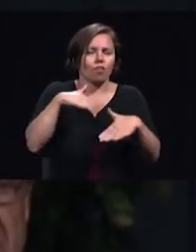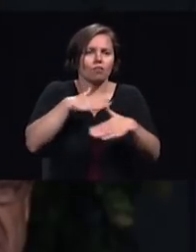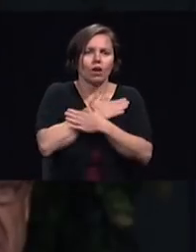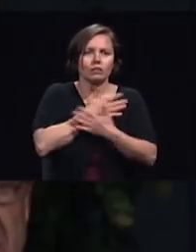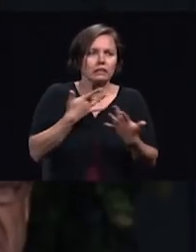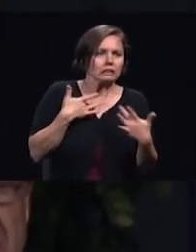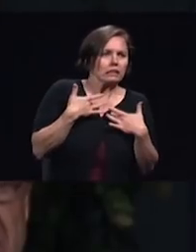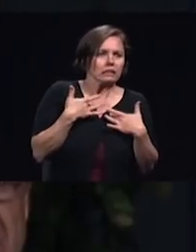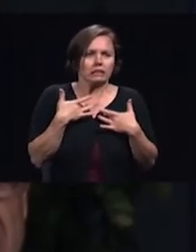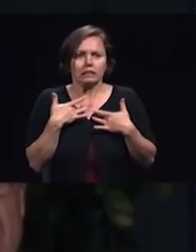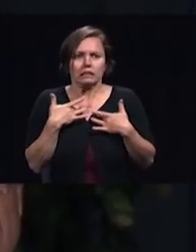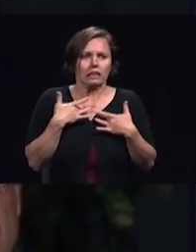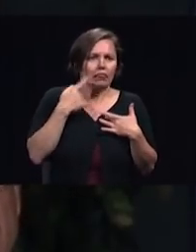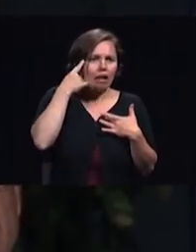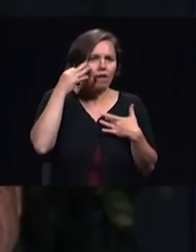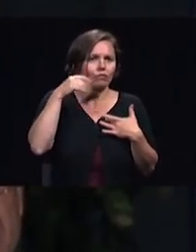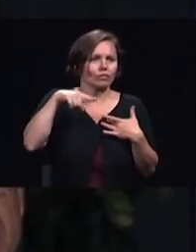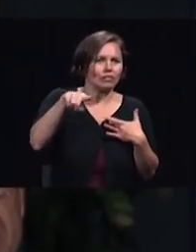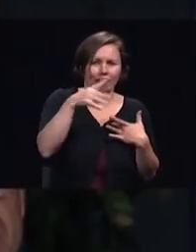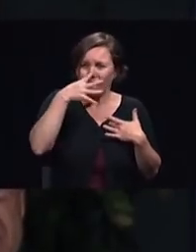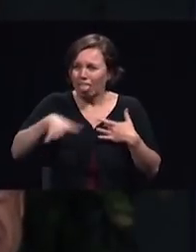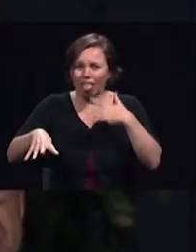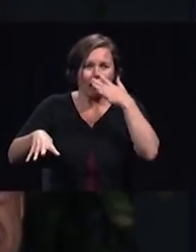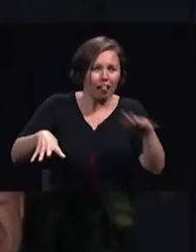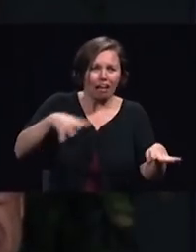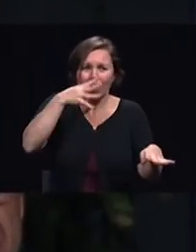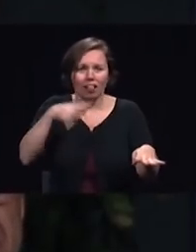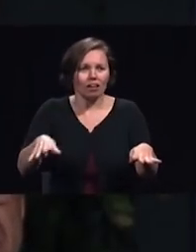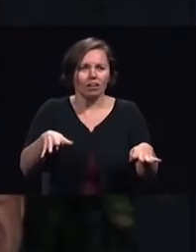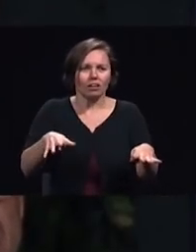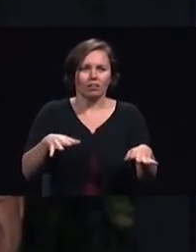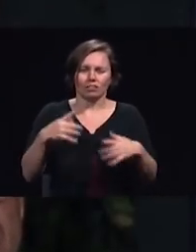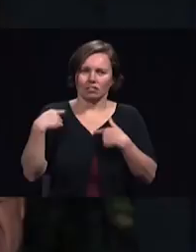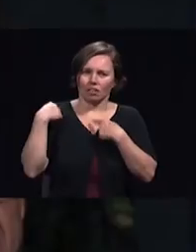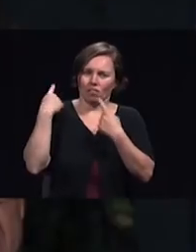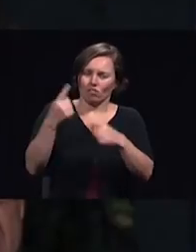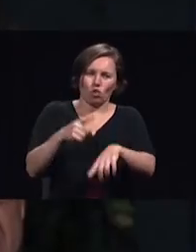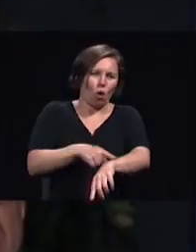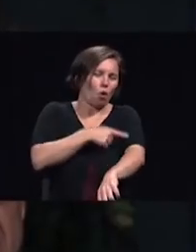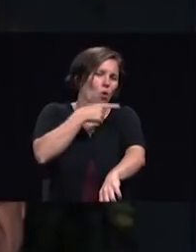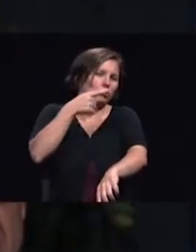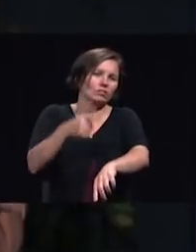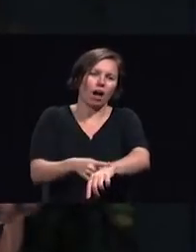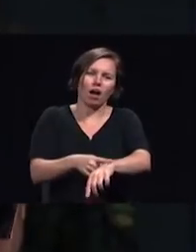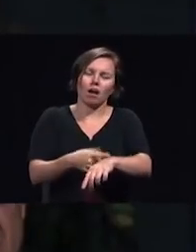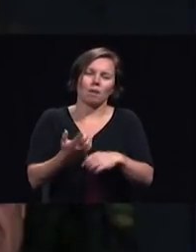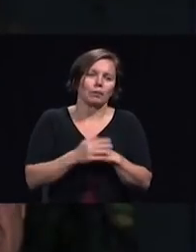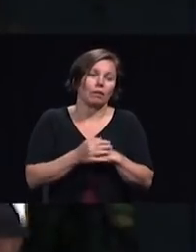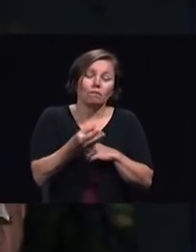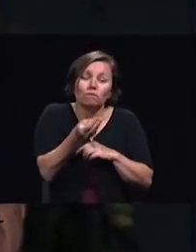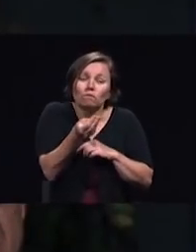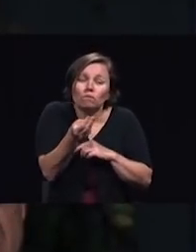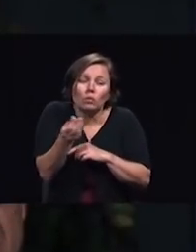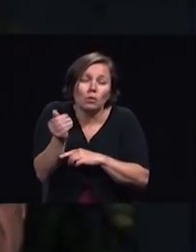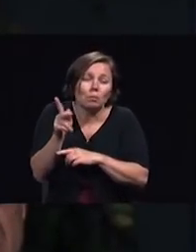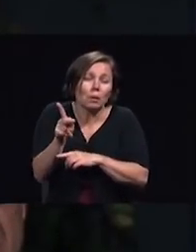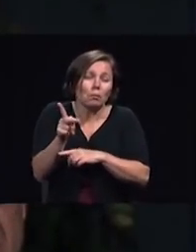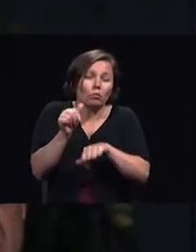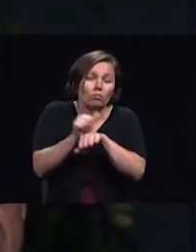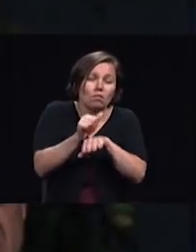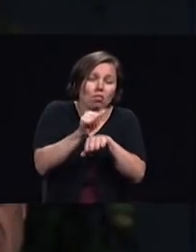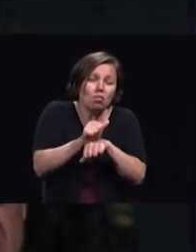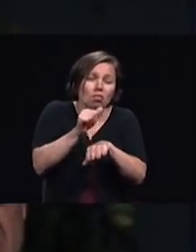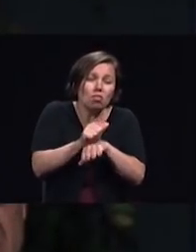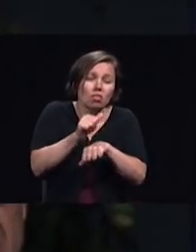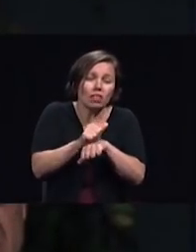to think that they have been neglected so long a few have borne the burden of working in these cities but in